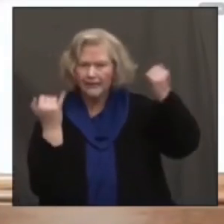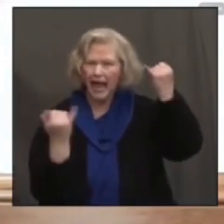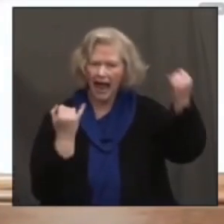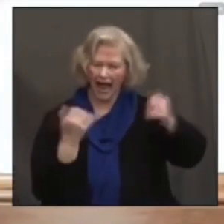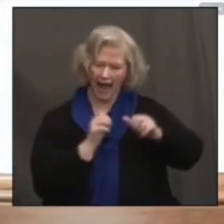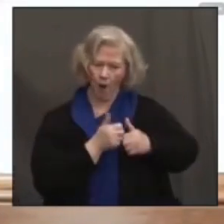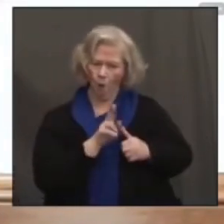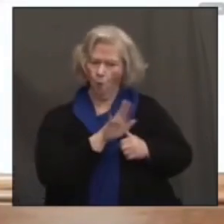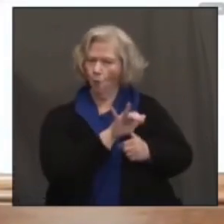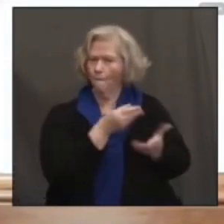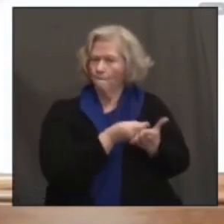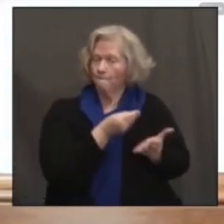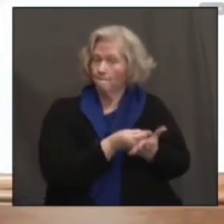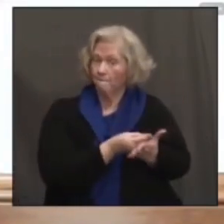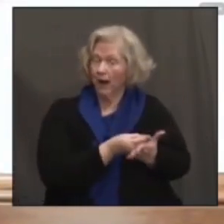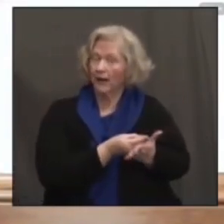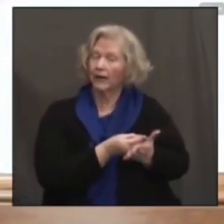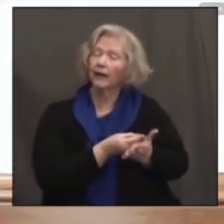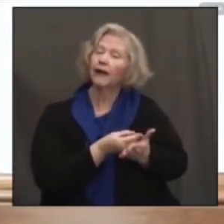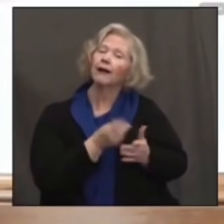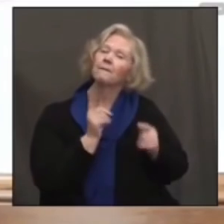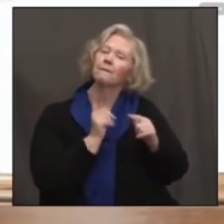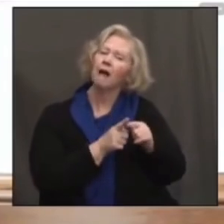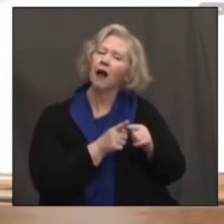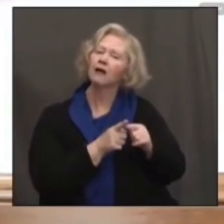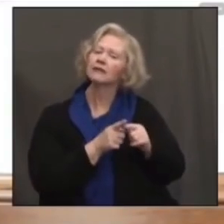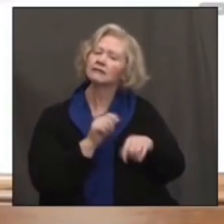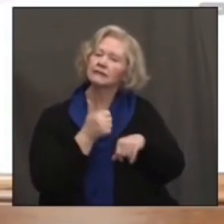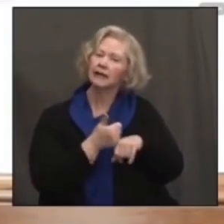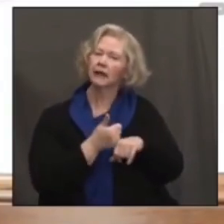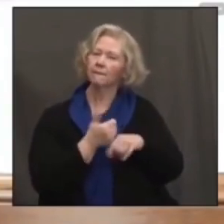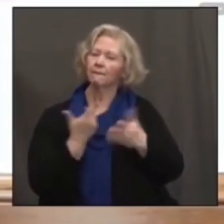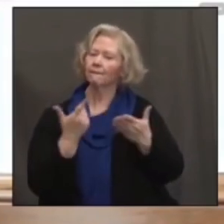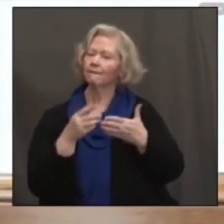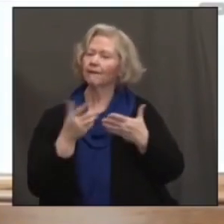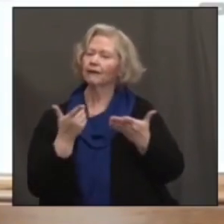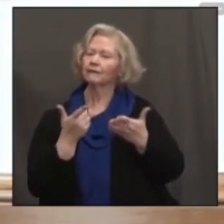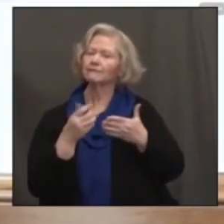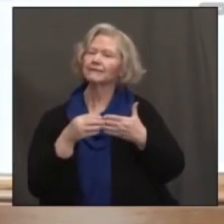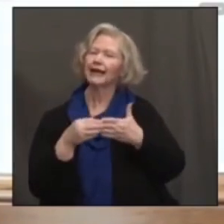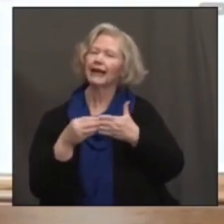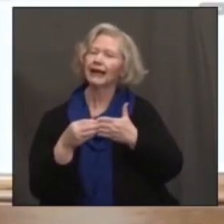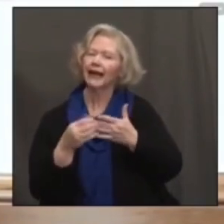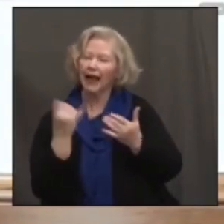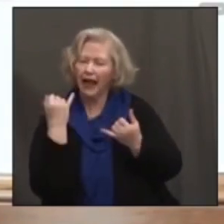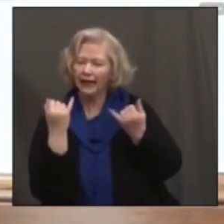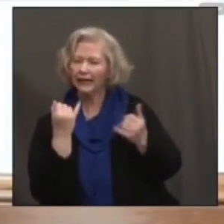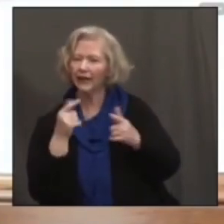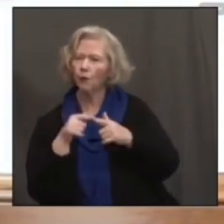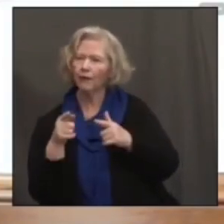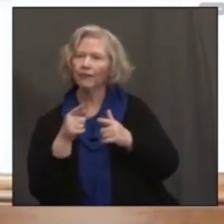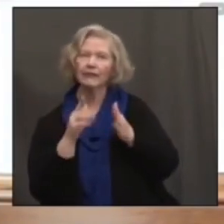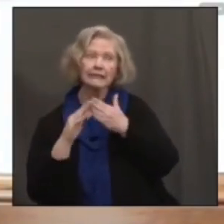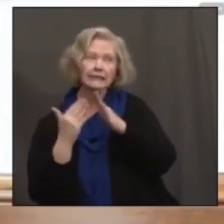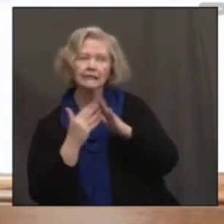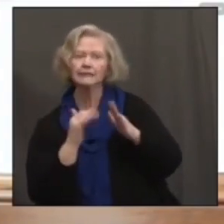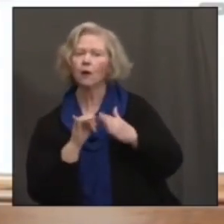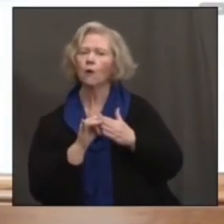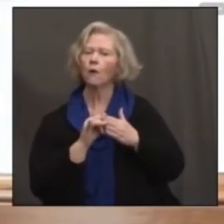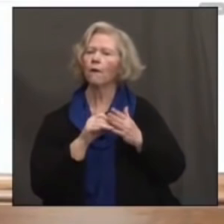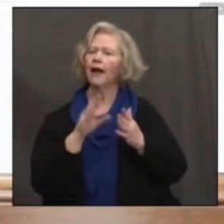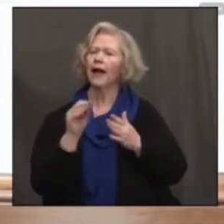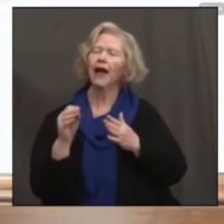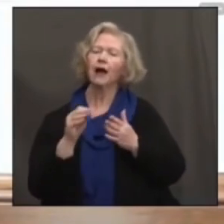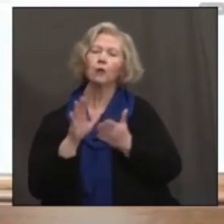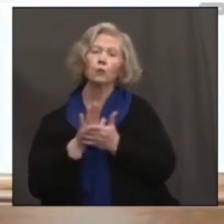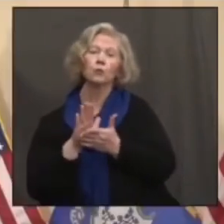how to spend the funding, but we're also coming up with guidance for our municipalities and our school districts about how we can truly be transformational here in